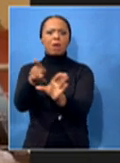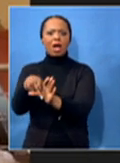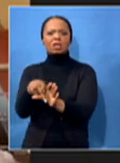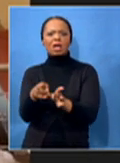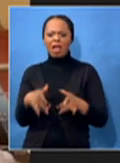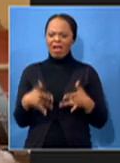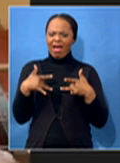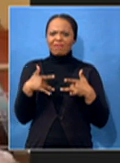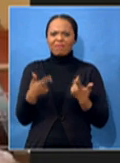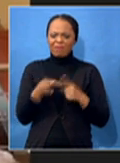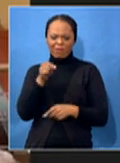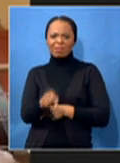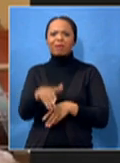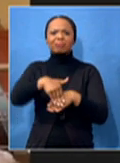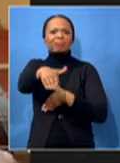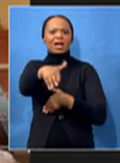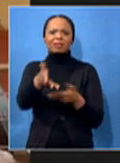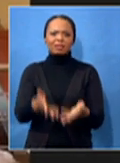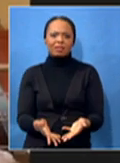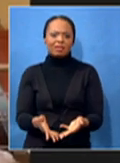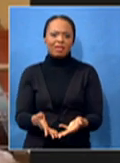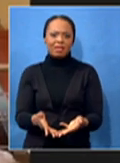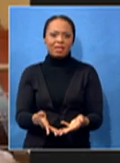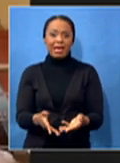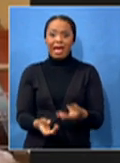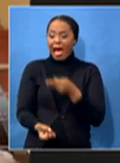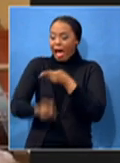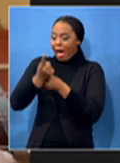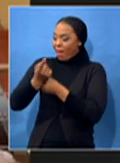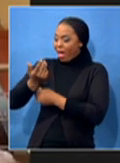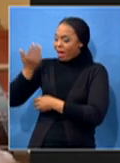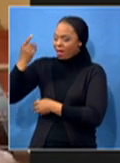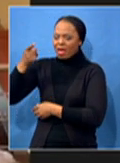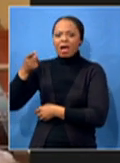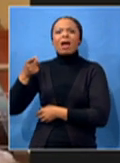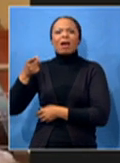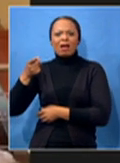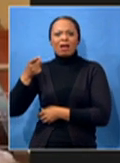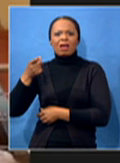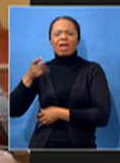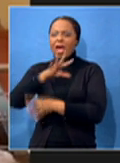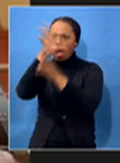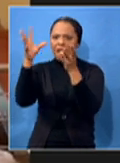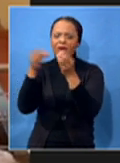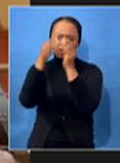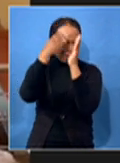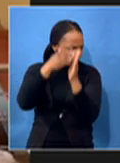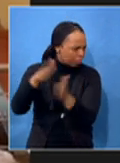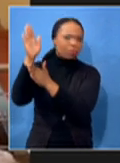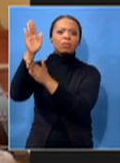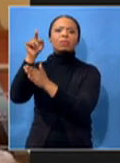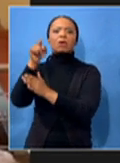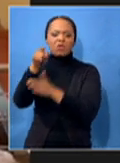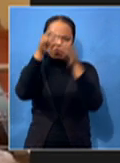out of it. So when that happened, you know, you almost cut everything surrounding you and